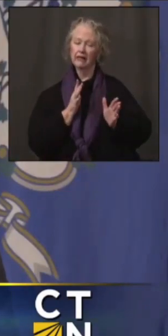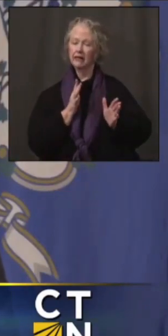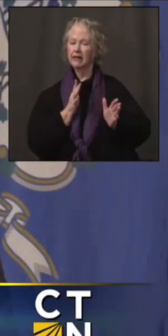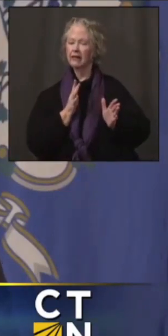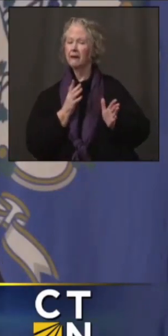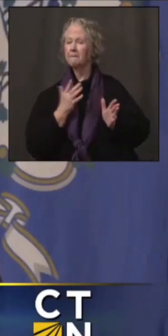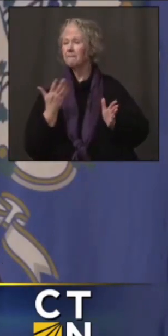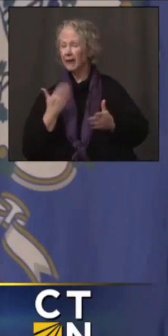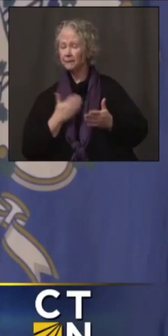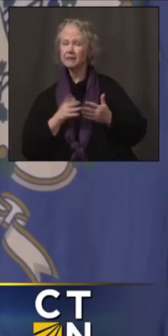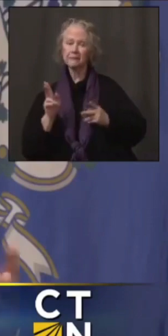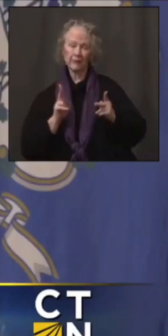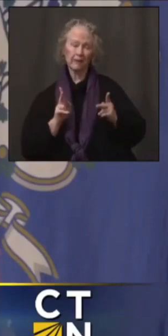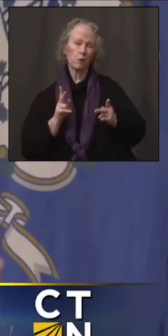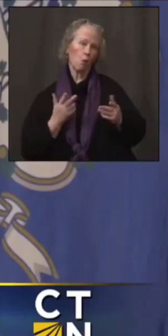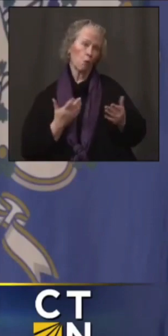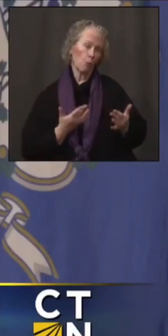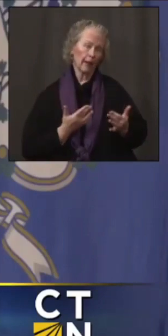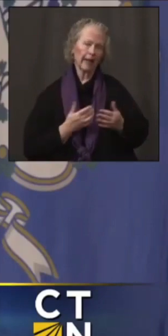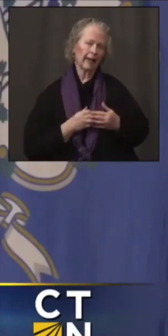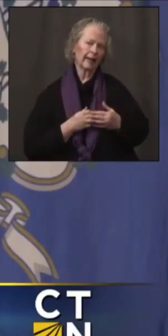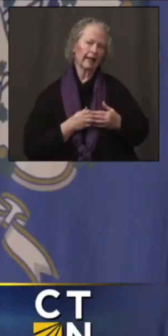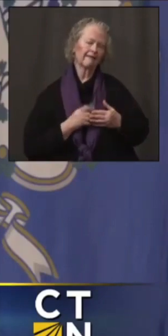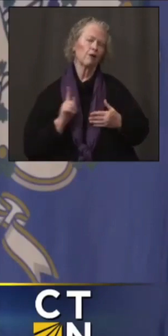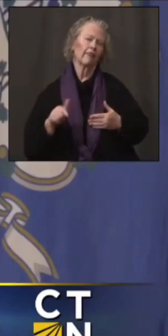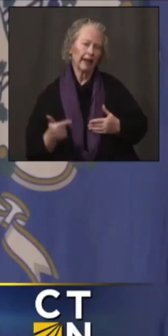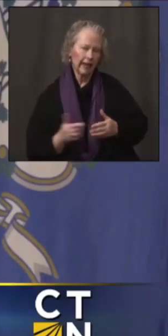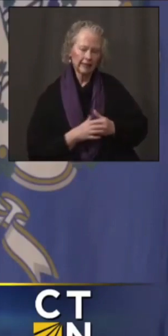people waiting and waiting and I'll, I'll go for the next one.